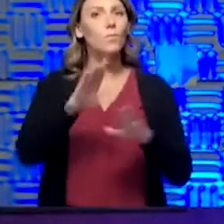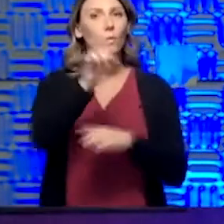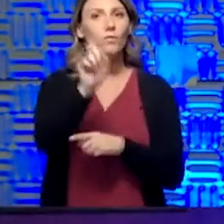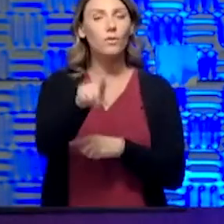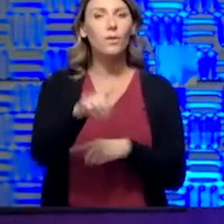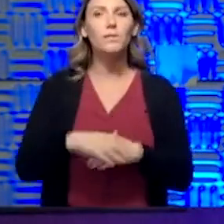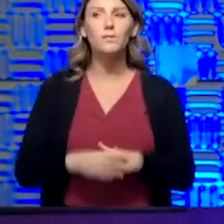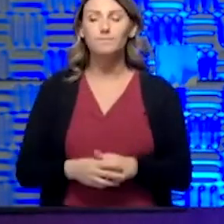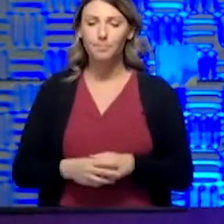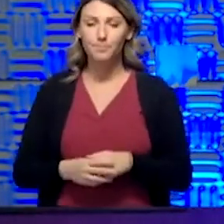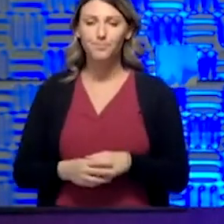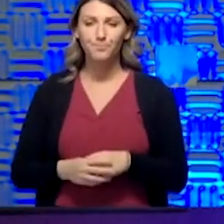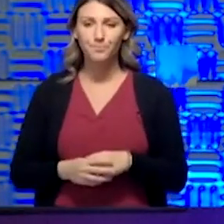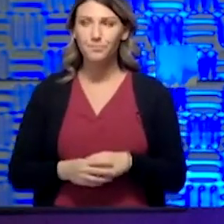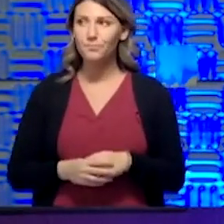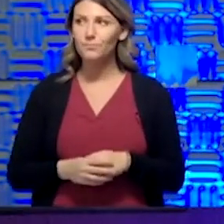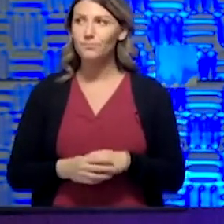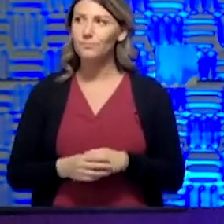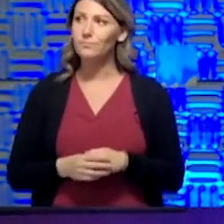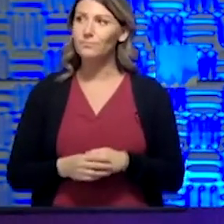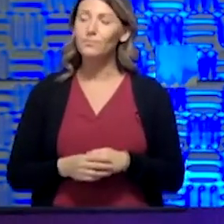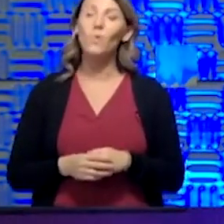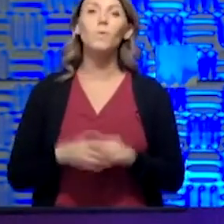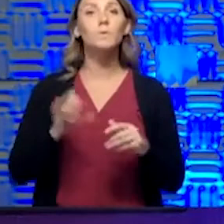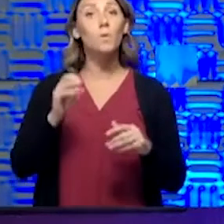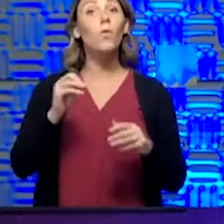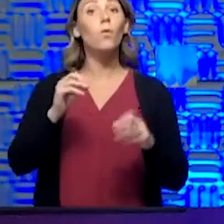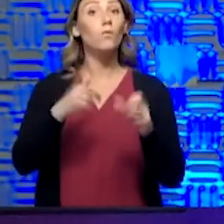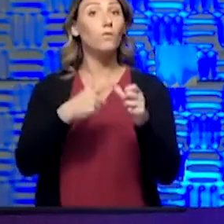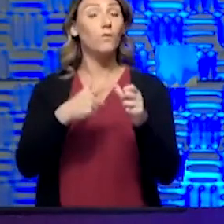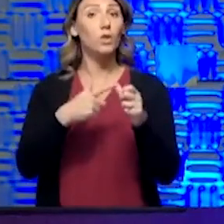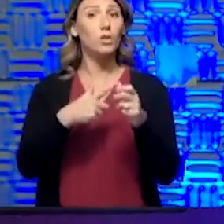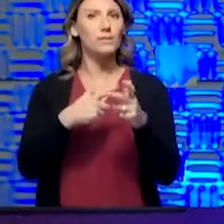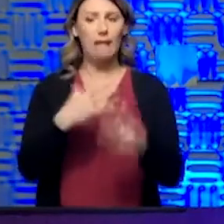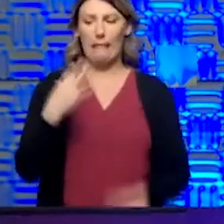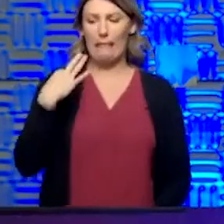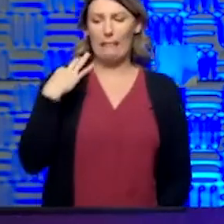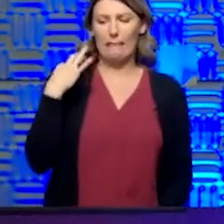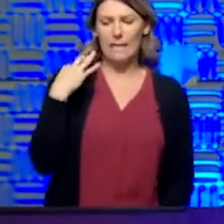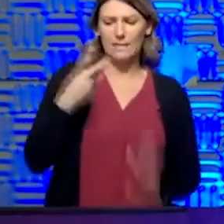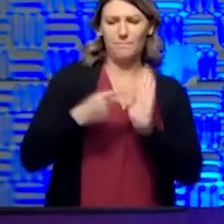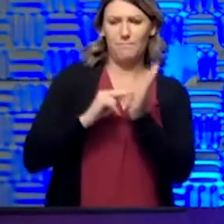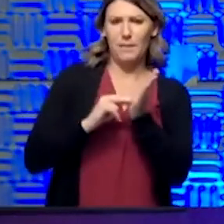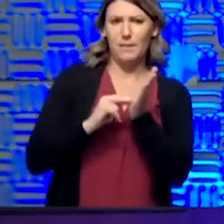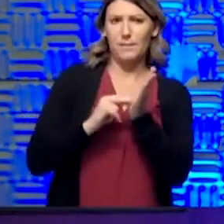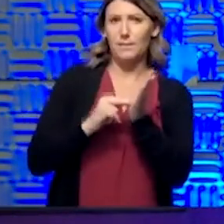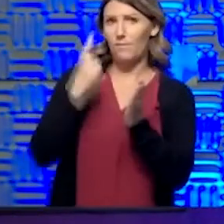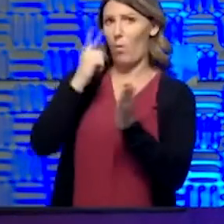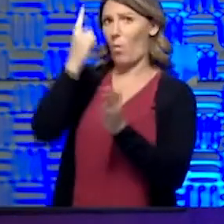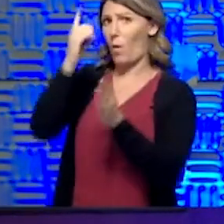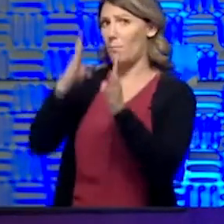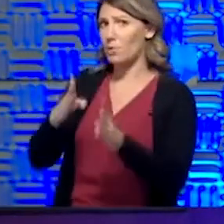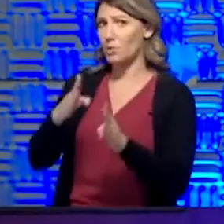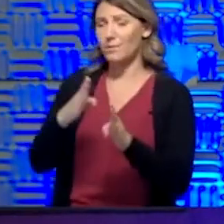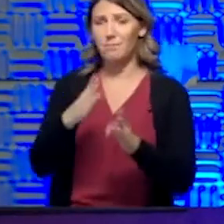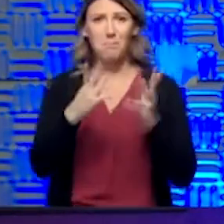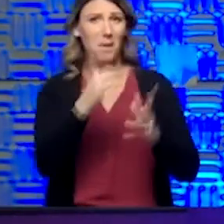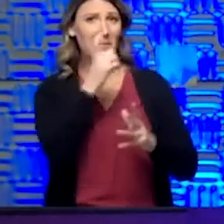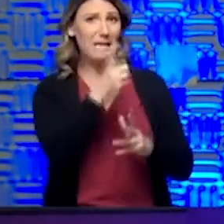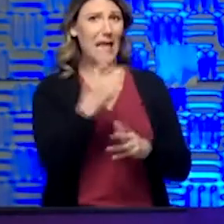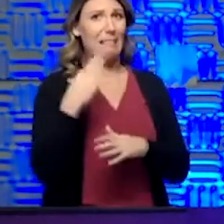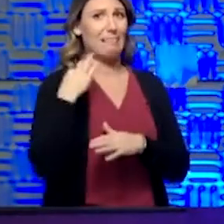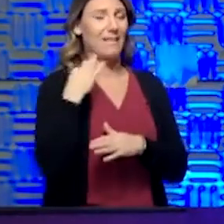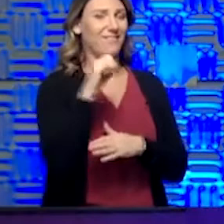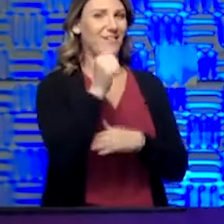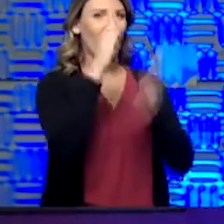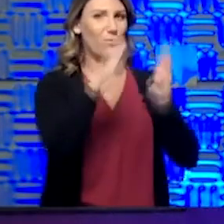we'll, so first of all, what is elective in one person's eyes may not be elective in another person's eyes. What we